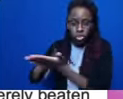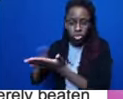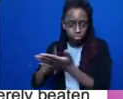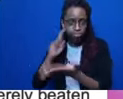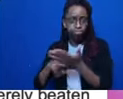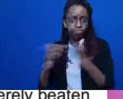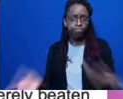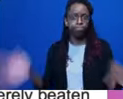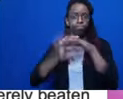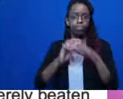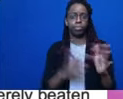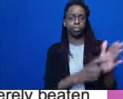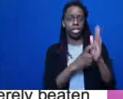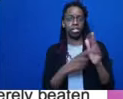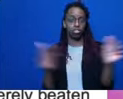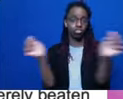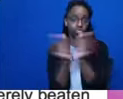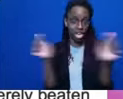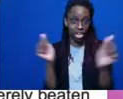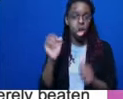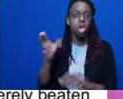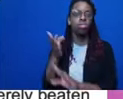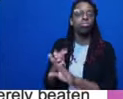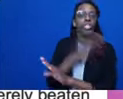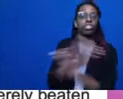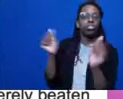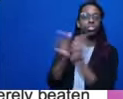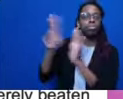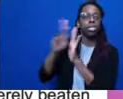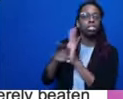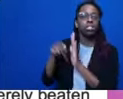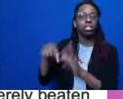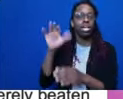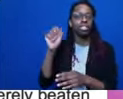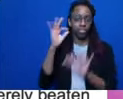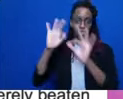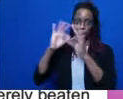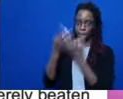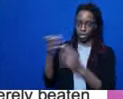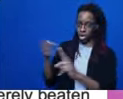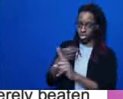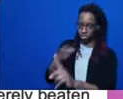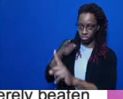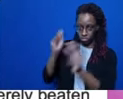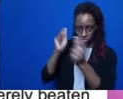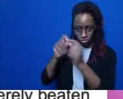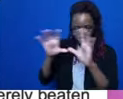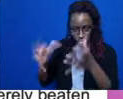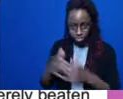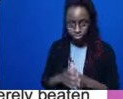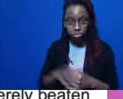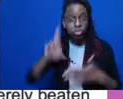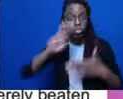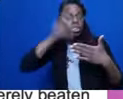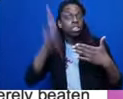based assault. As a result of these policies, many girls are arrested for fights in their home when